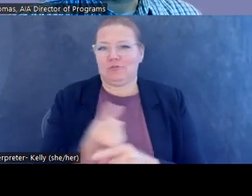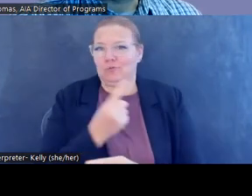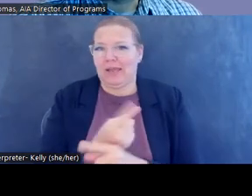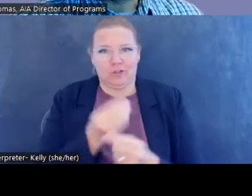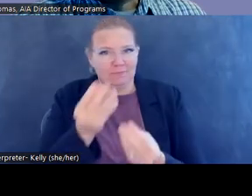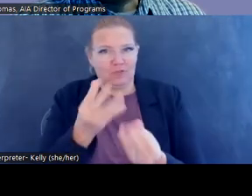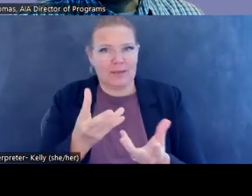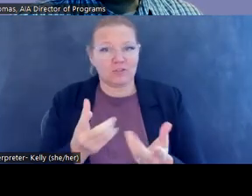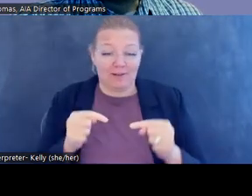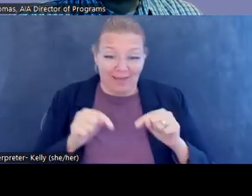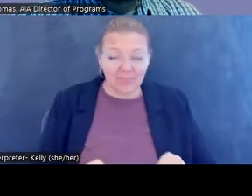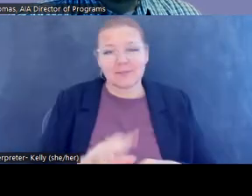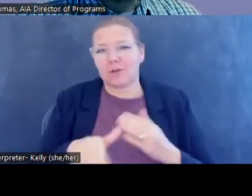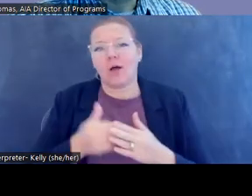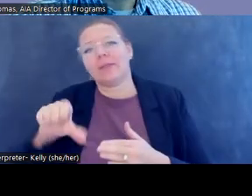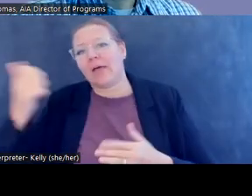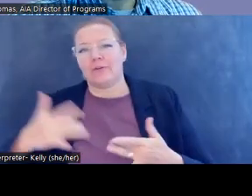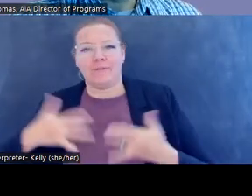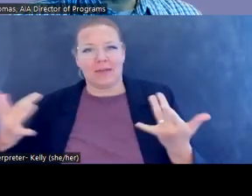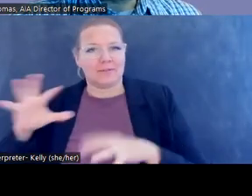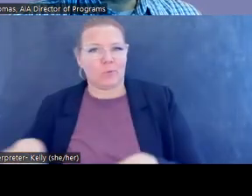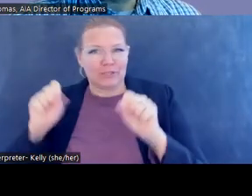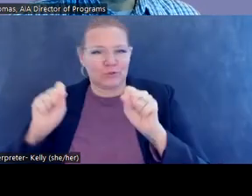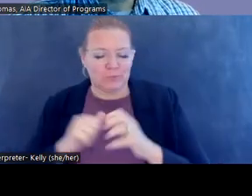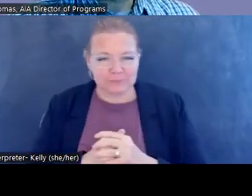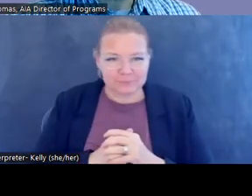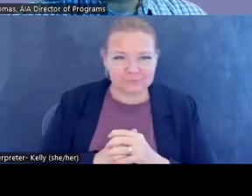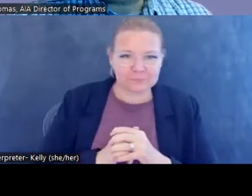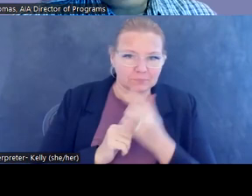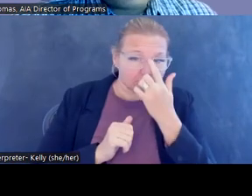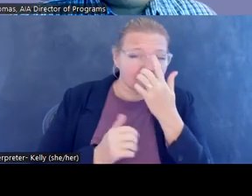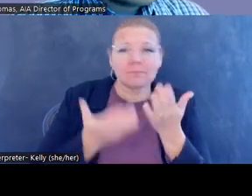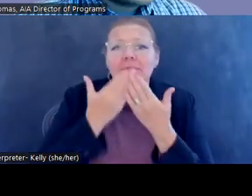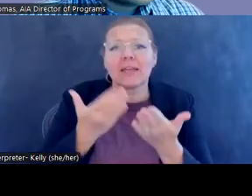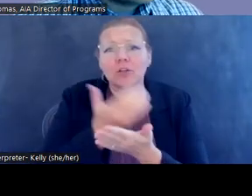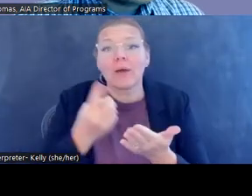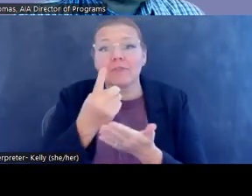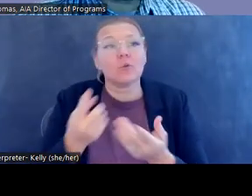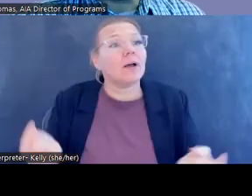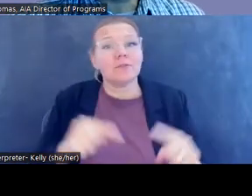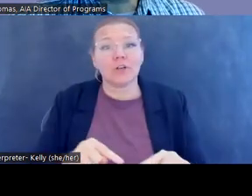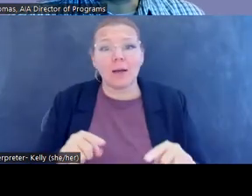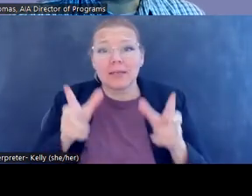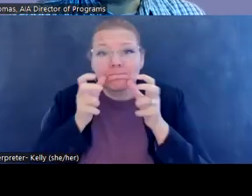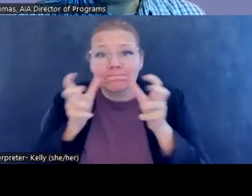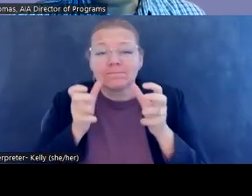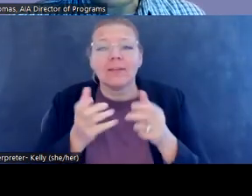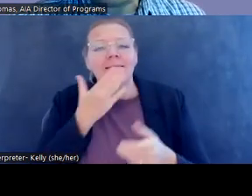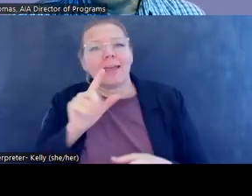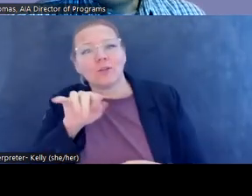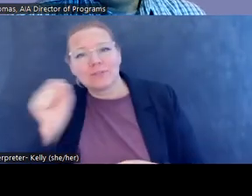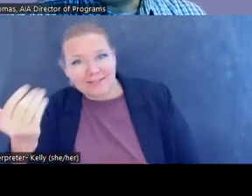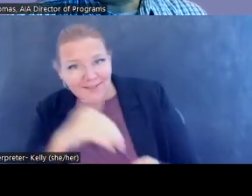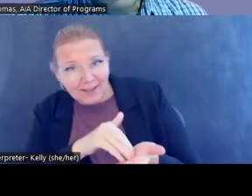this and, uh, this and all the other events that we do. So, um, thank you everyone for coming out and Tess, thank you once